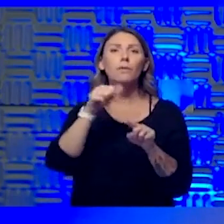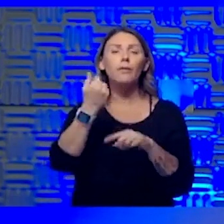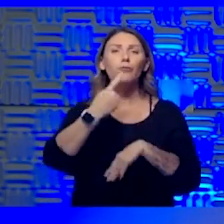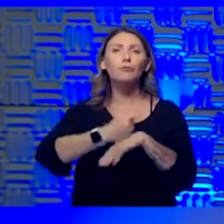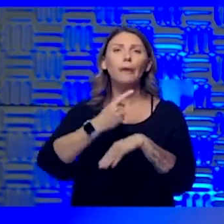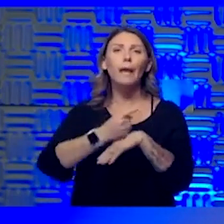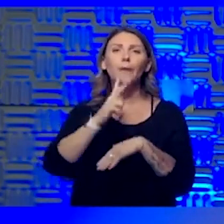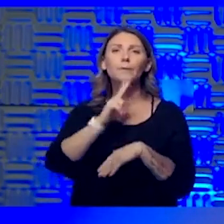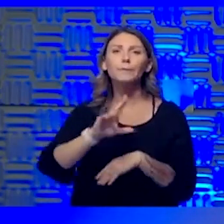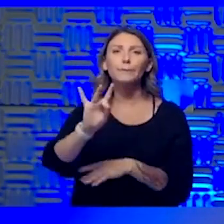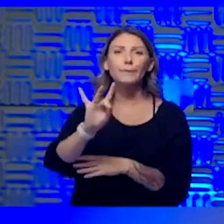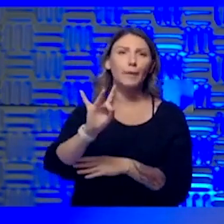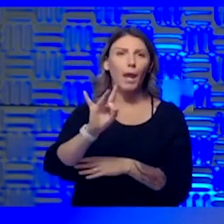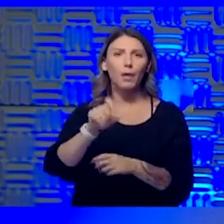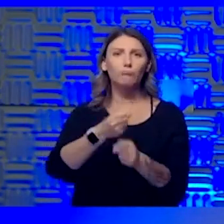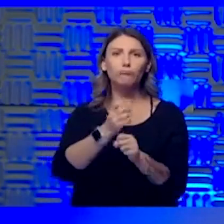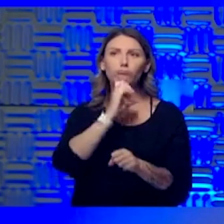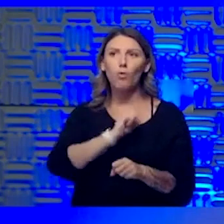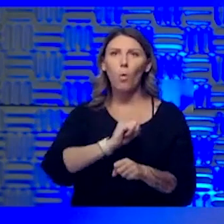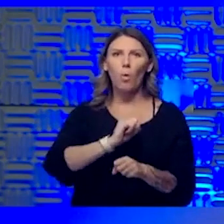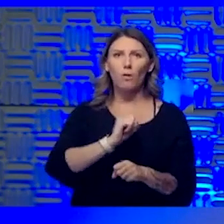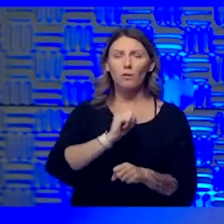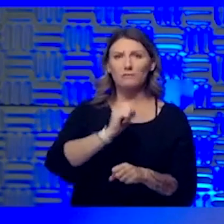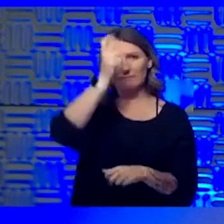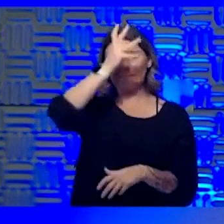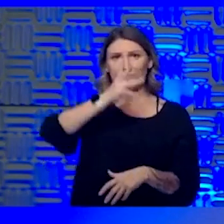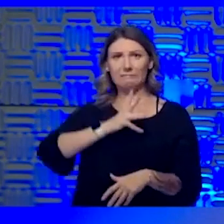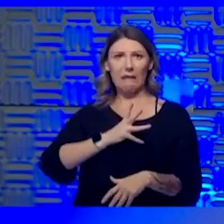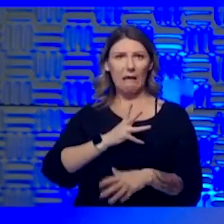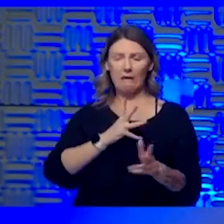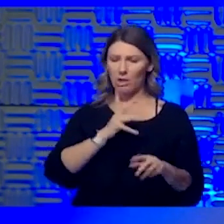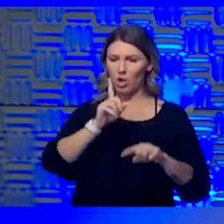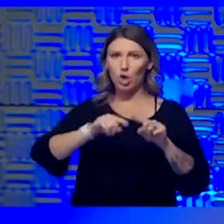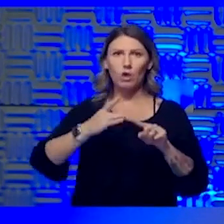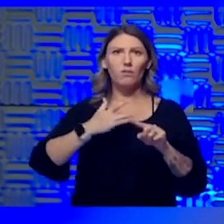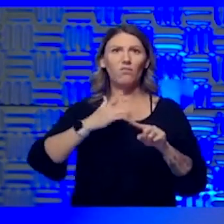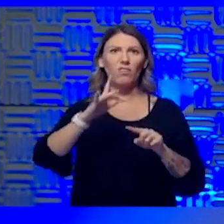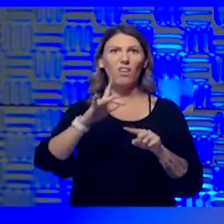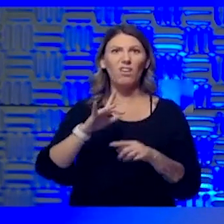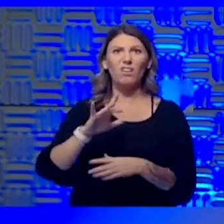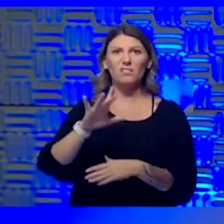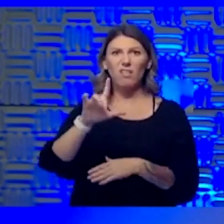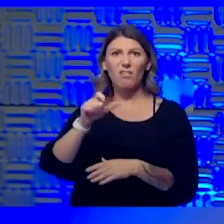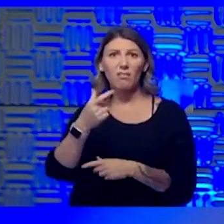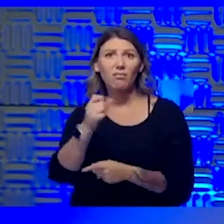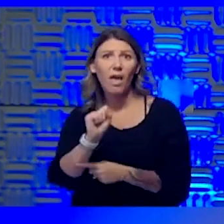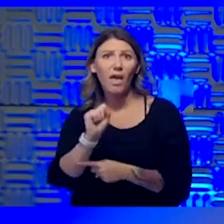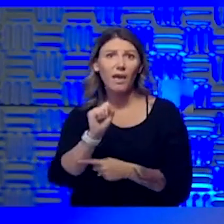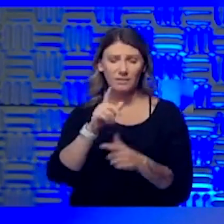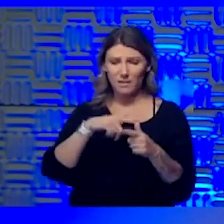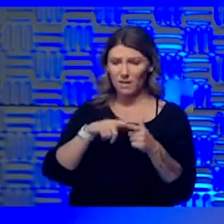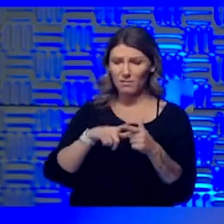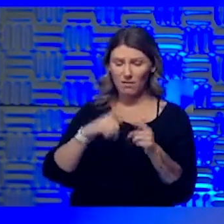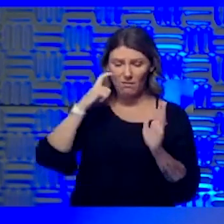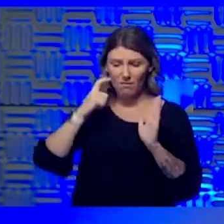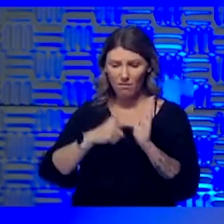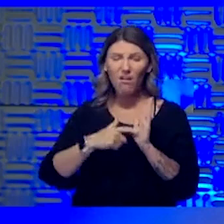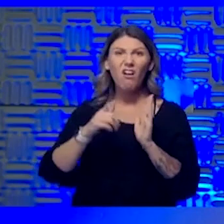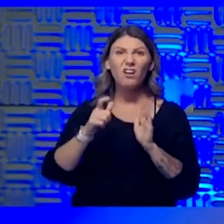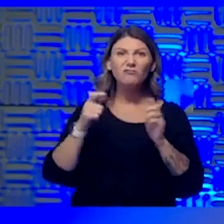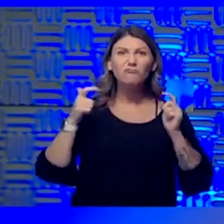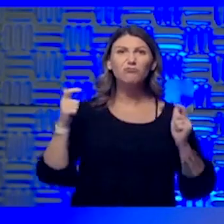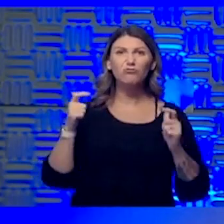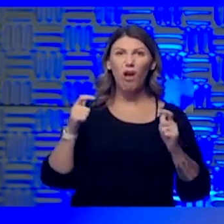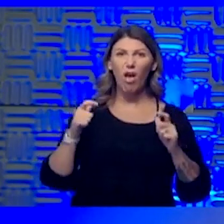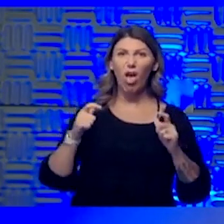38 year old gentleman woke up because he couldn't feel his legs. He was otherwise healthy and he had large blood clots throughout his vascular system. So, so those